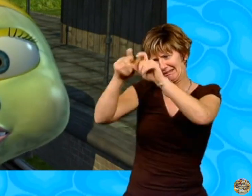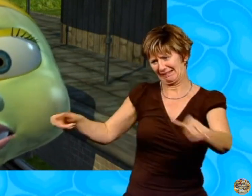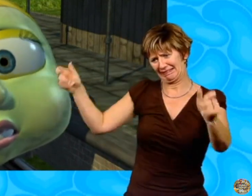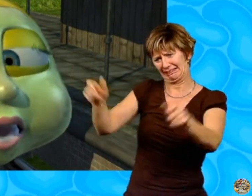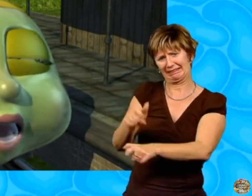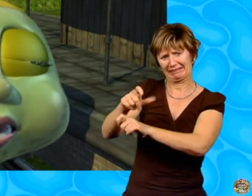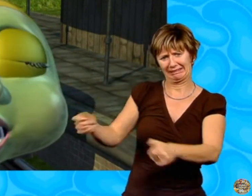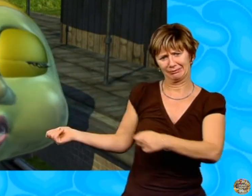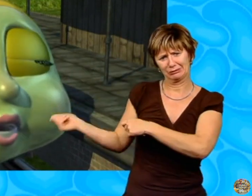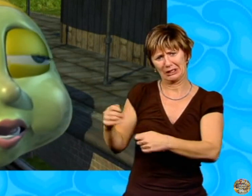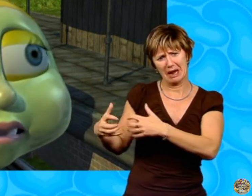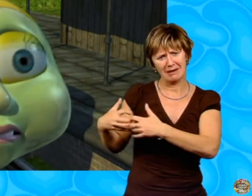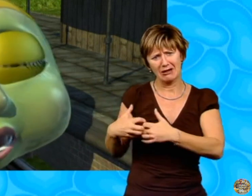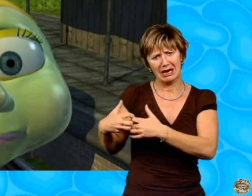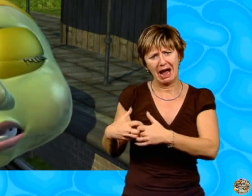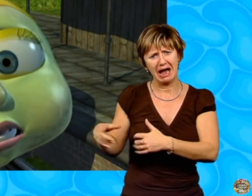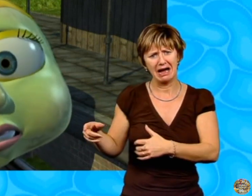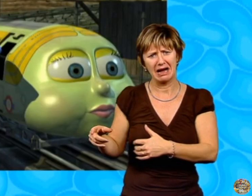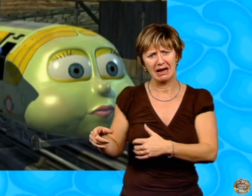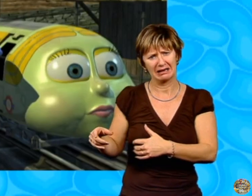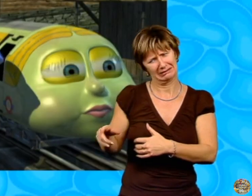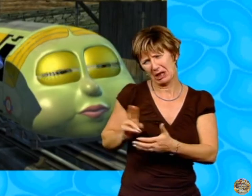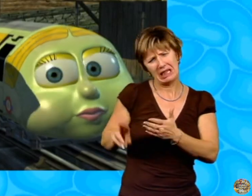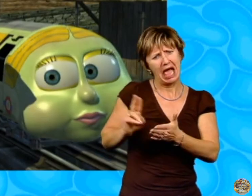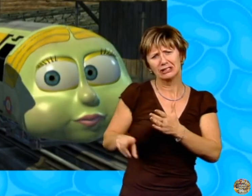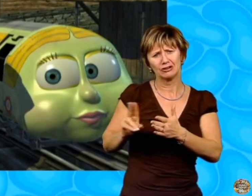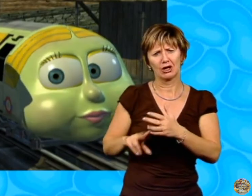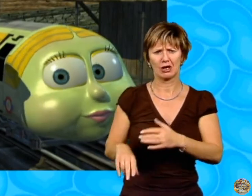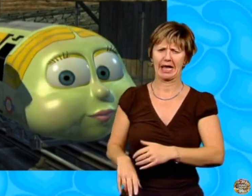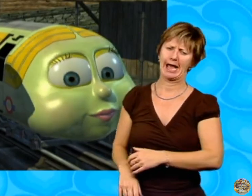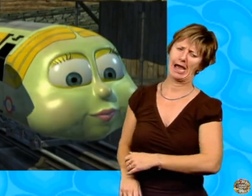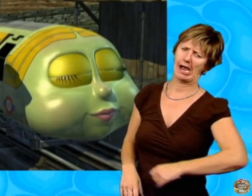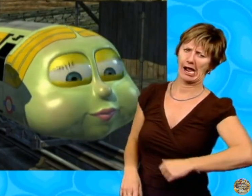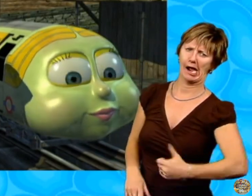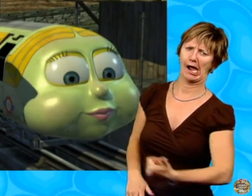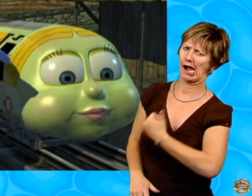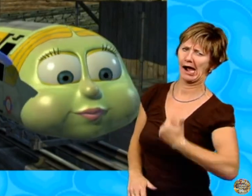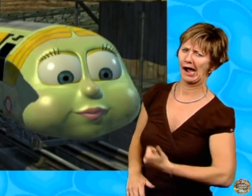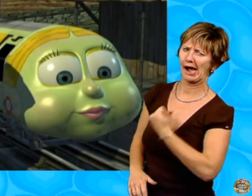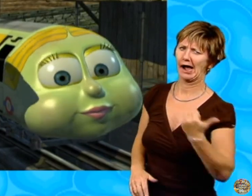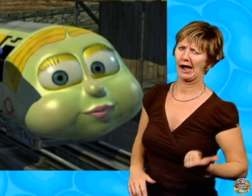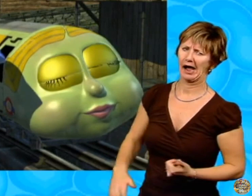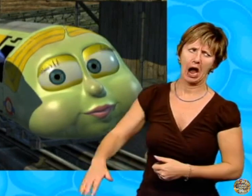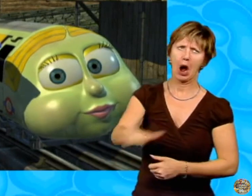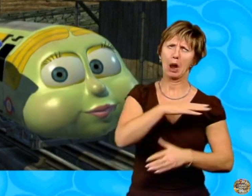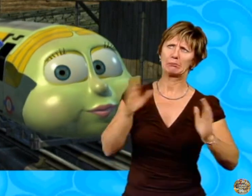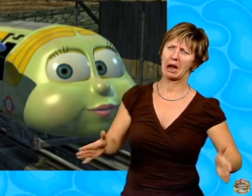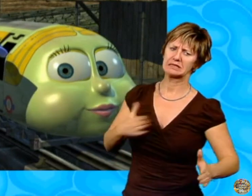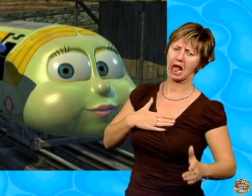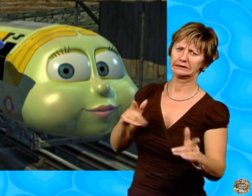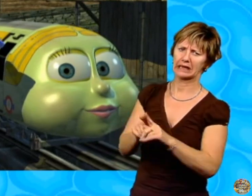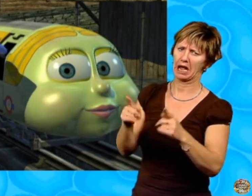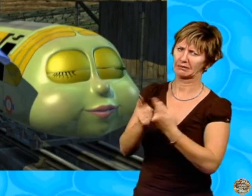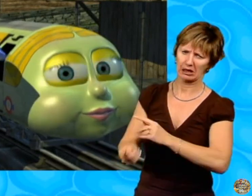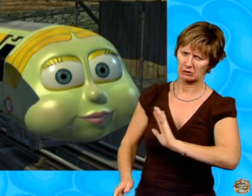Brooklyn. It's not natural enough for me. Ah, that's okay. We don't all have to like the same